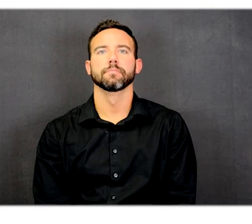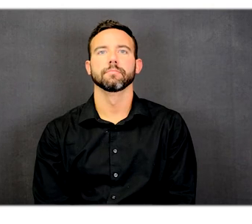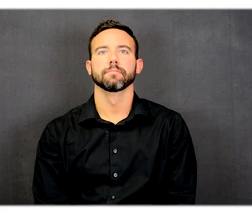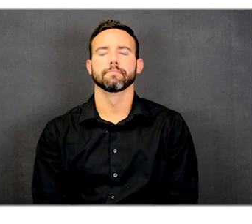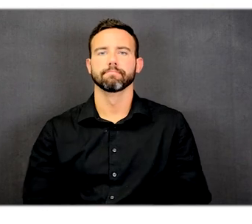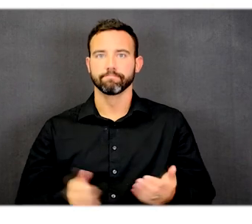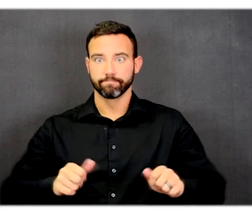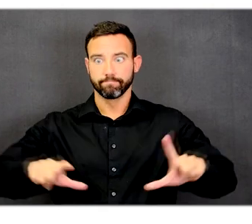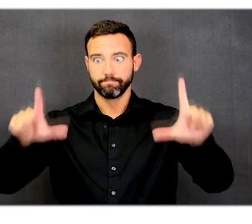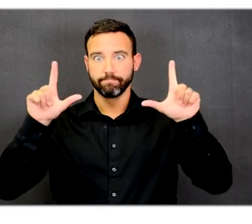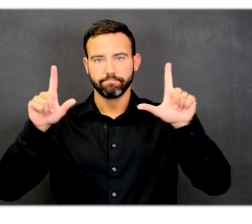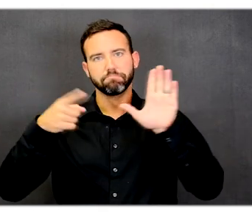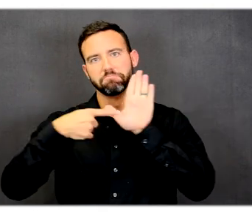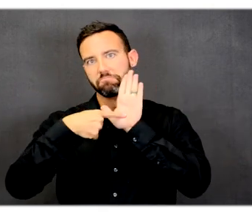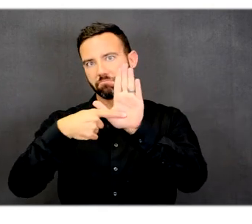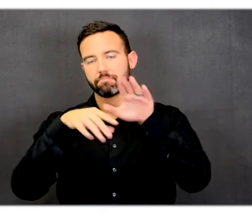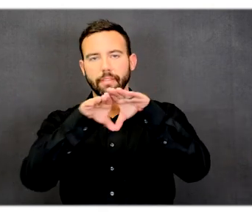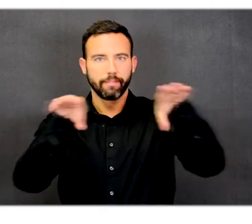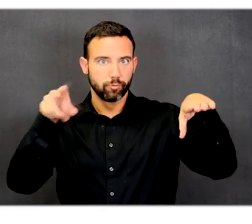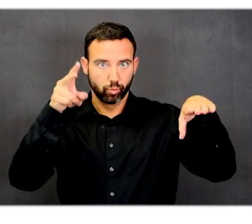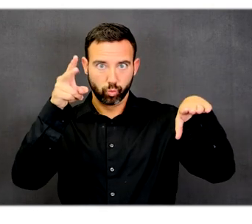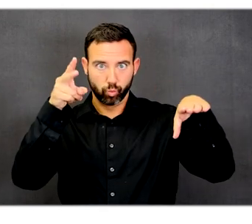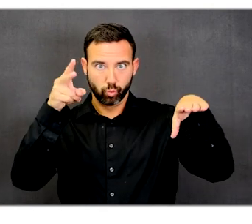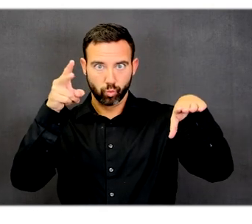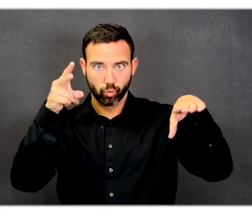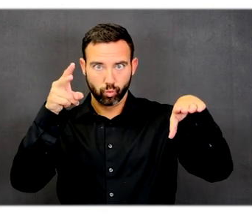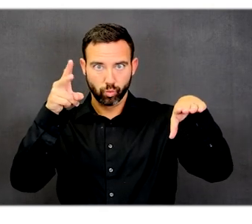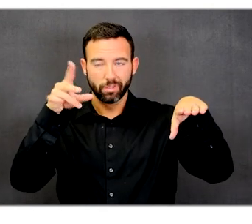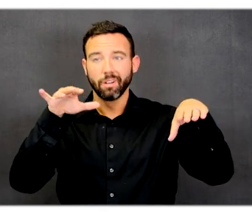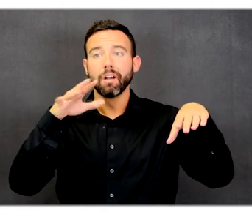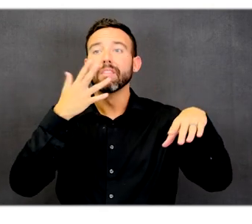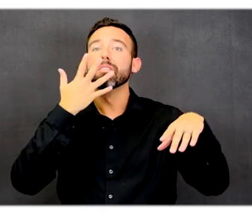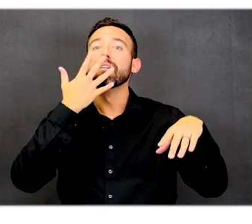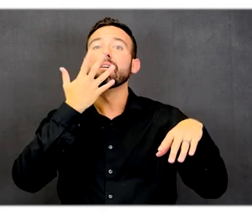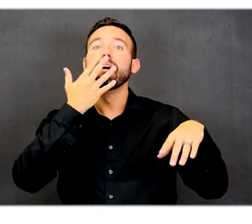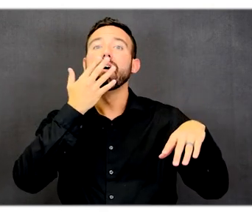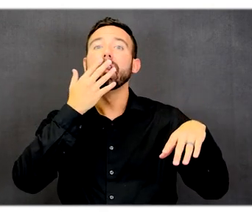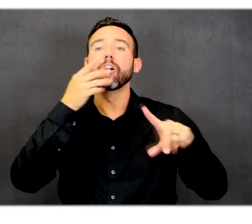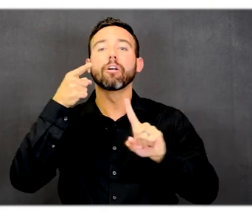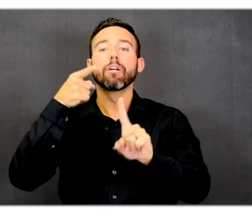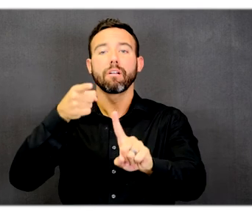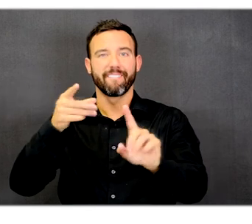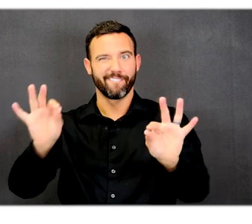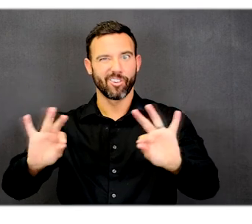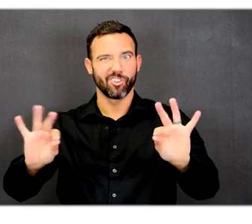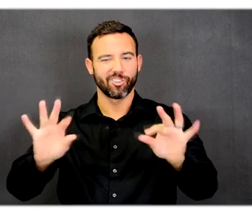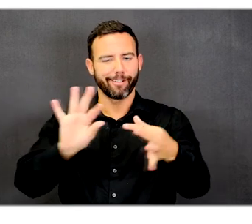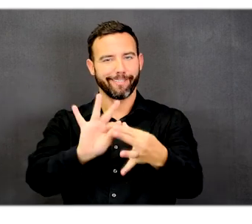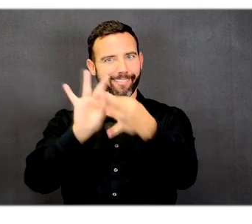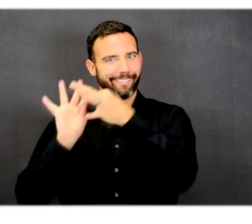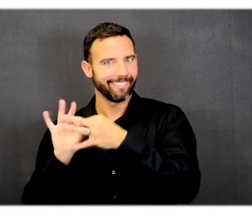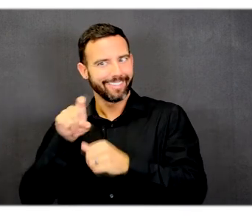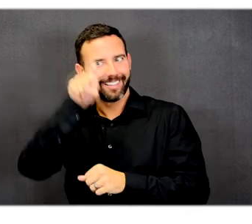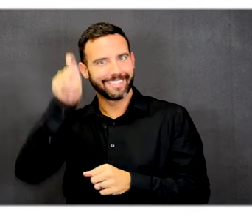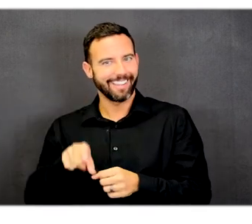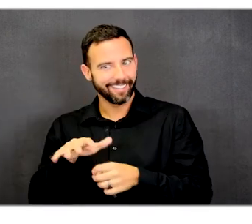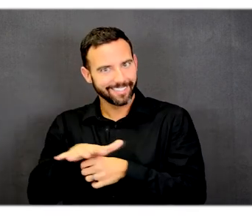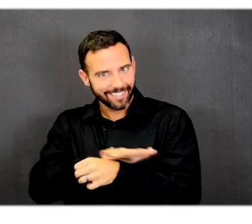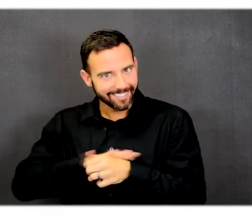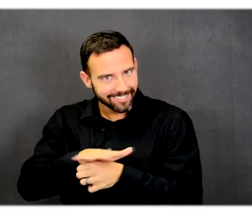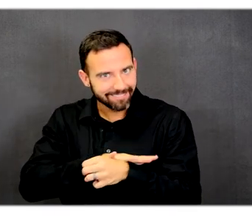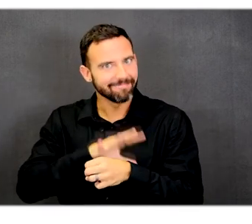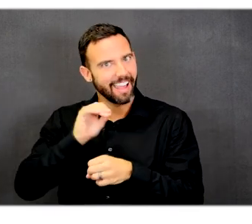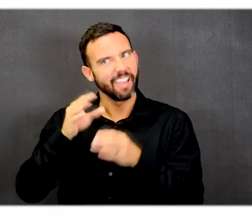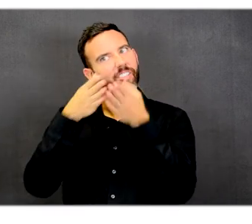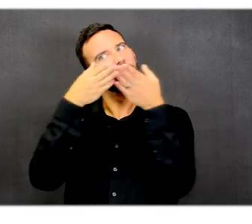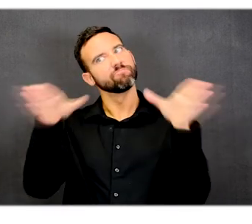This slide represents level 2. The accent color on the furniture ties back to the Texas region and the color scheme of